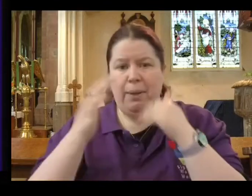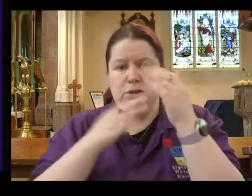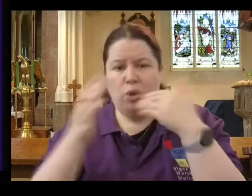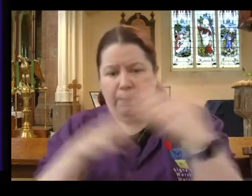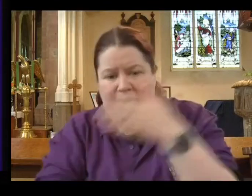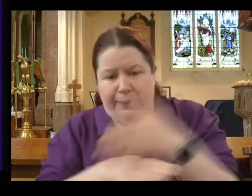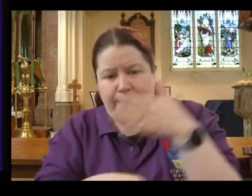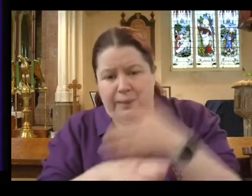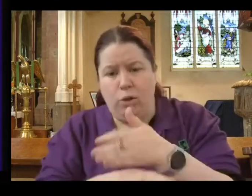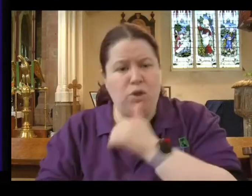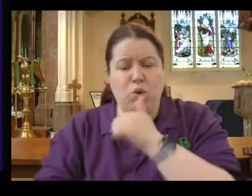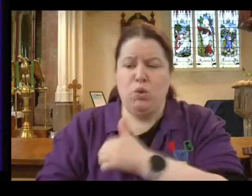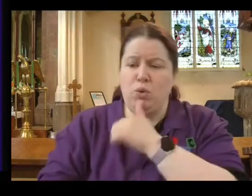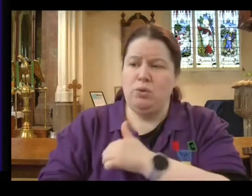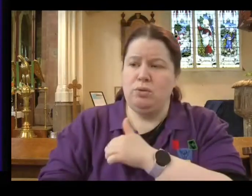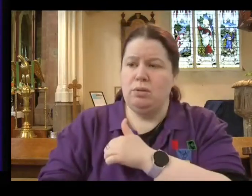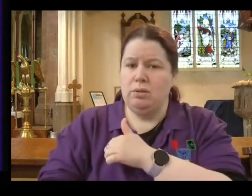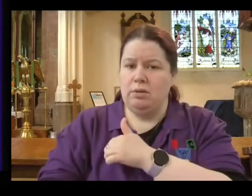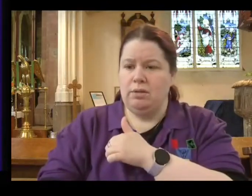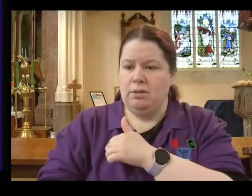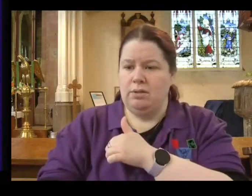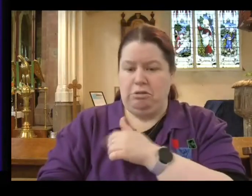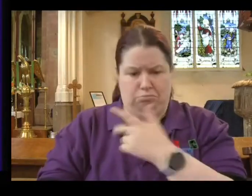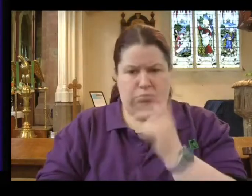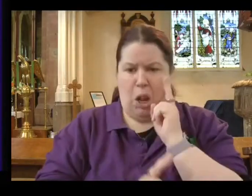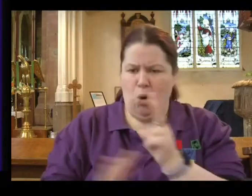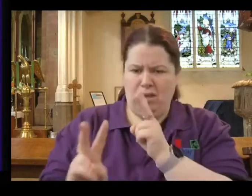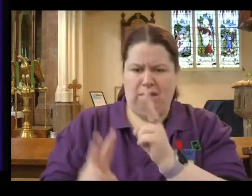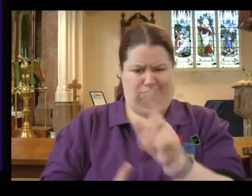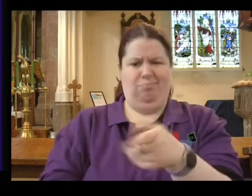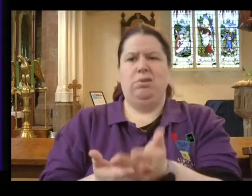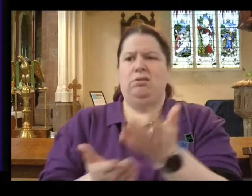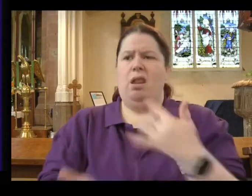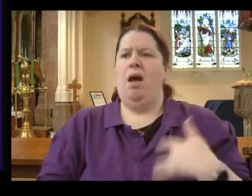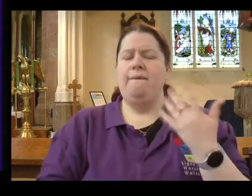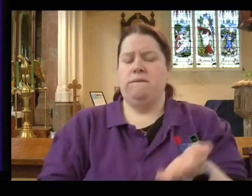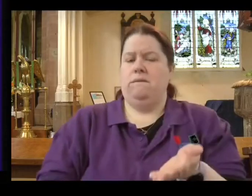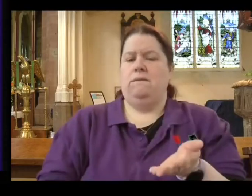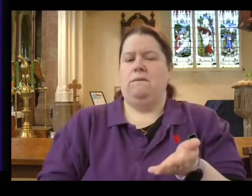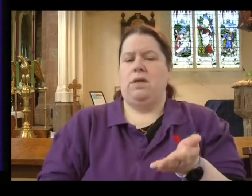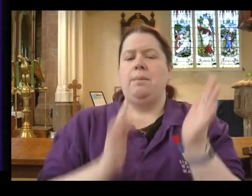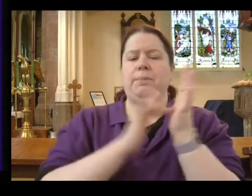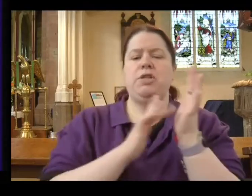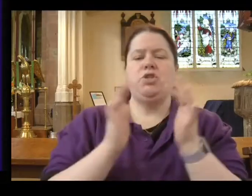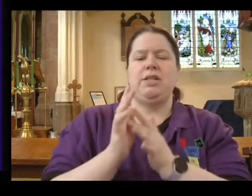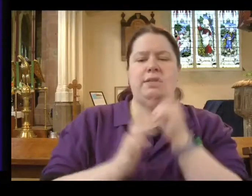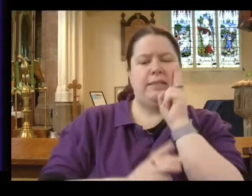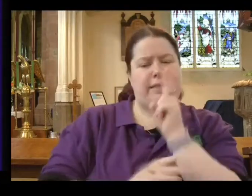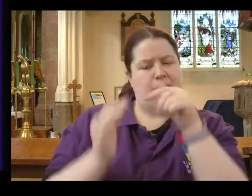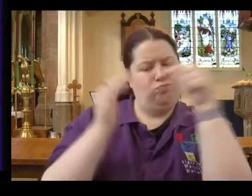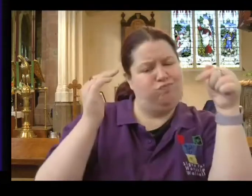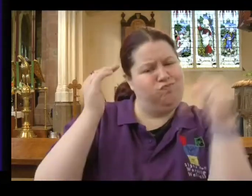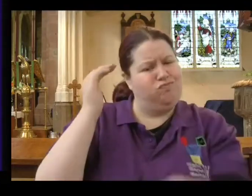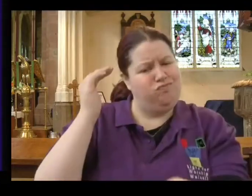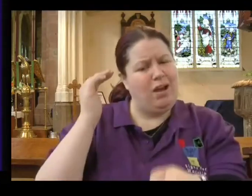buildings always seem to be used. To others, the church seems alive. But Jesus sees the deeper